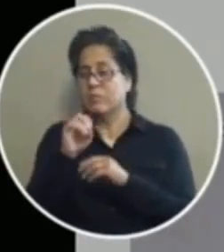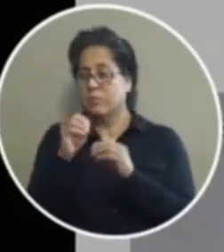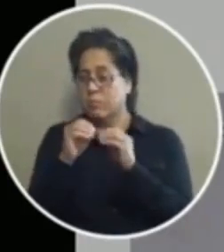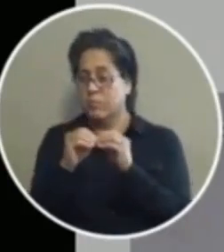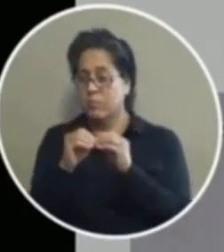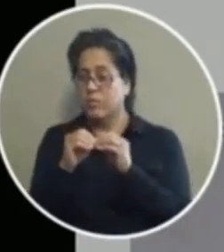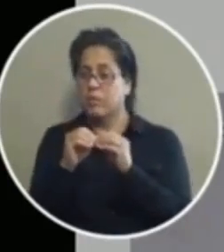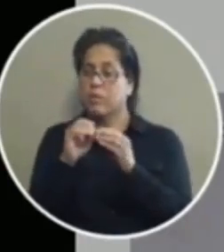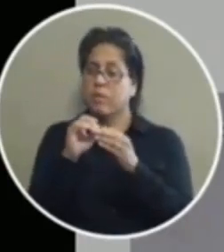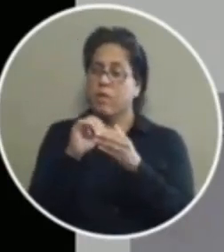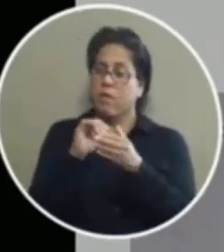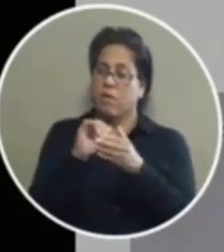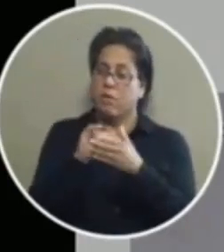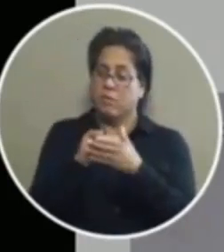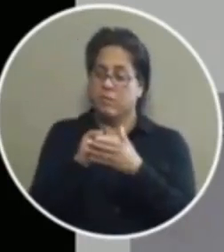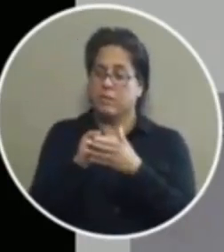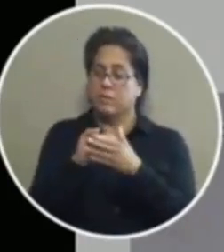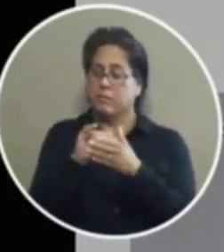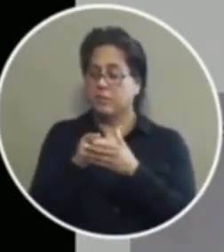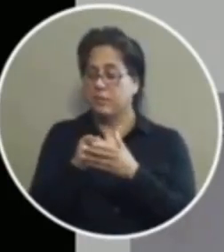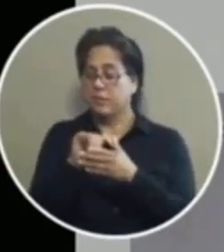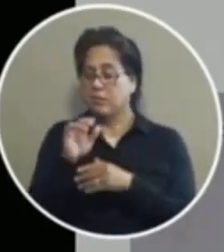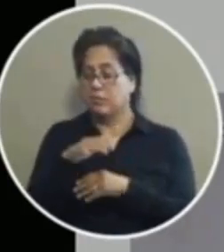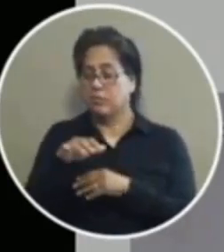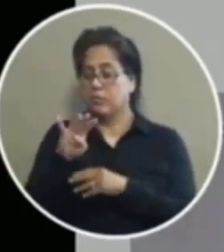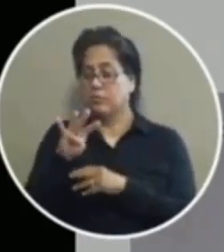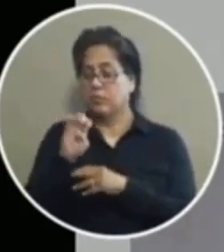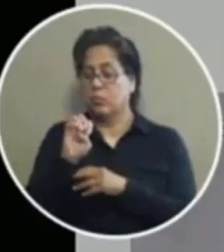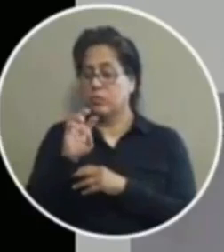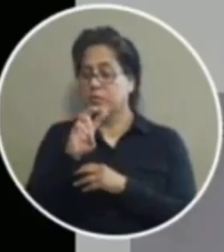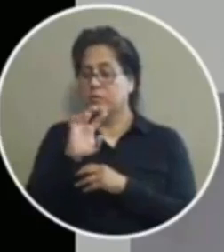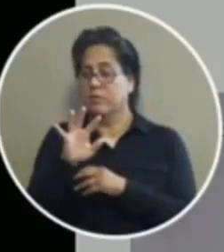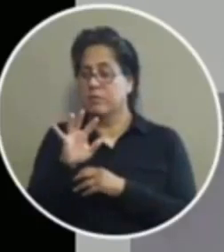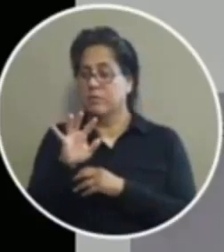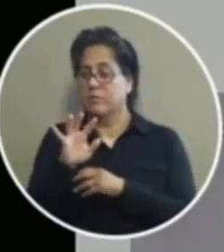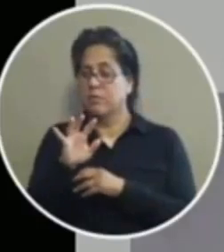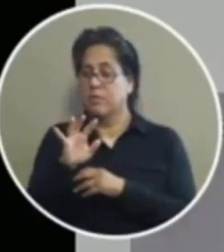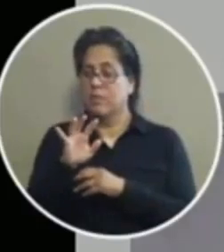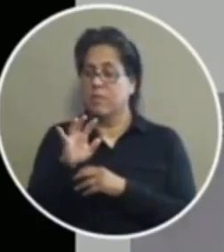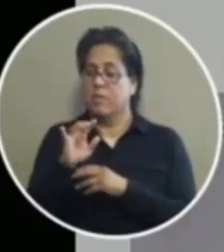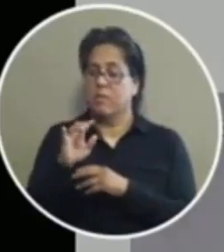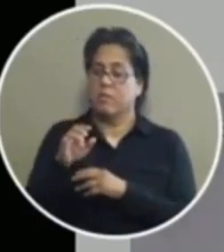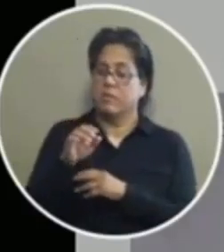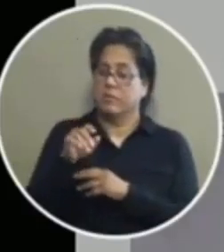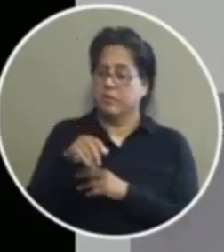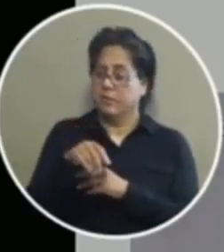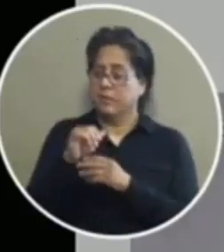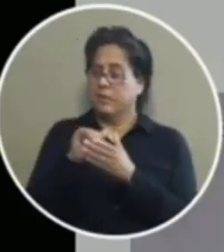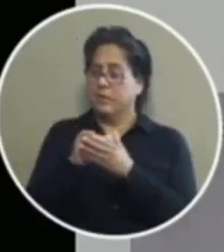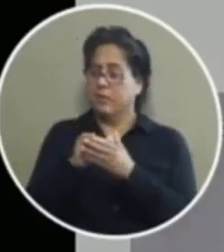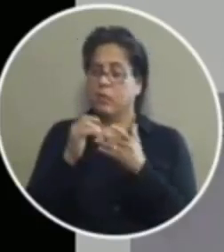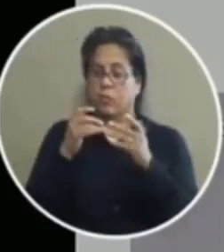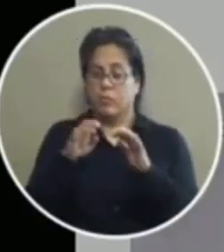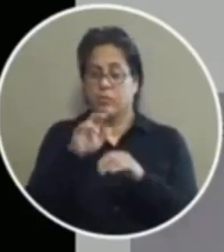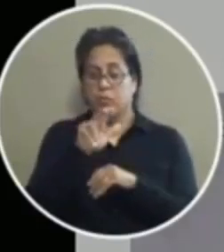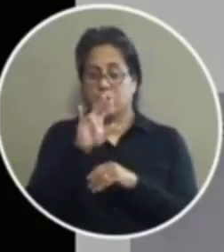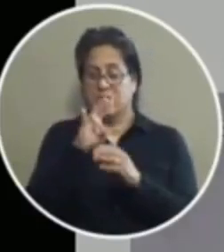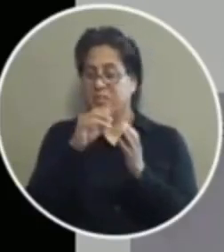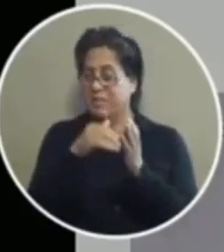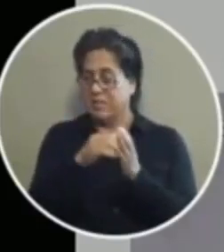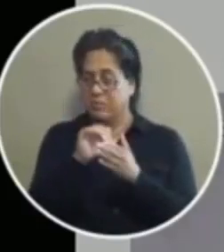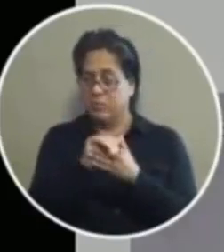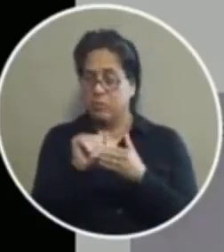and that would be that would bring it up to 465 with those first two months we've already spent 37 000